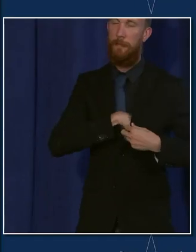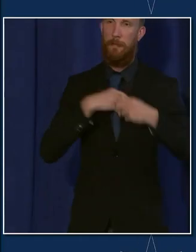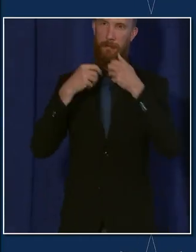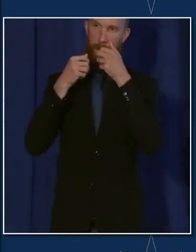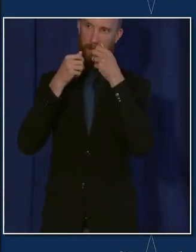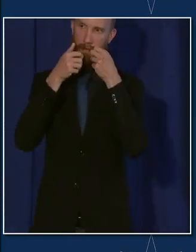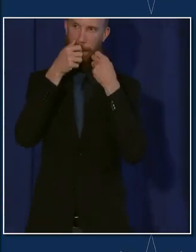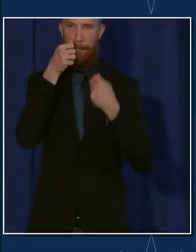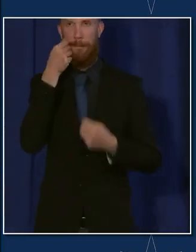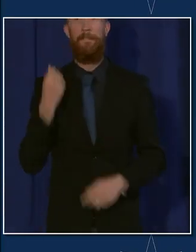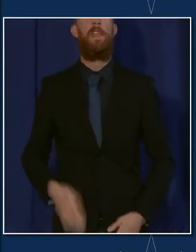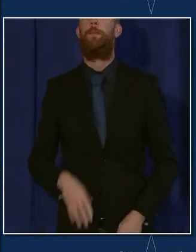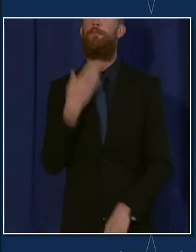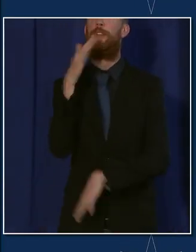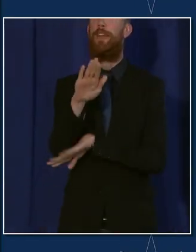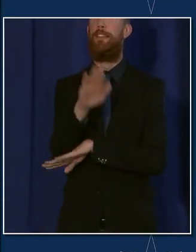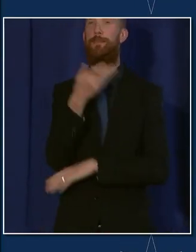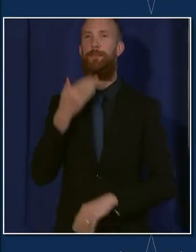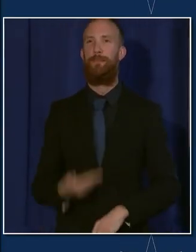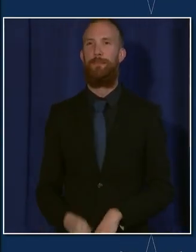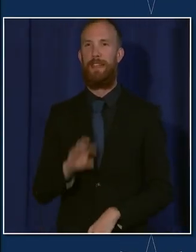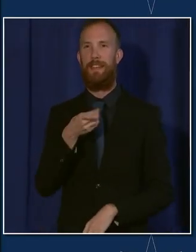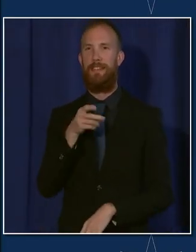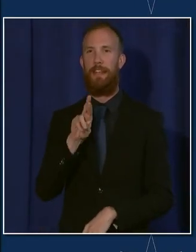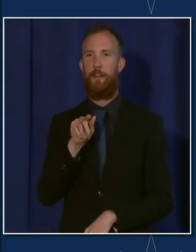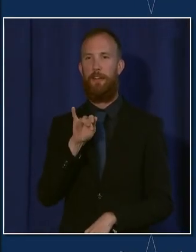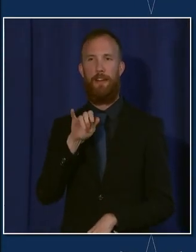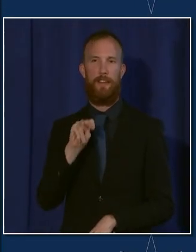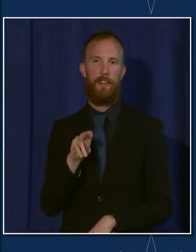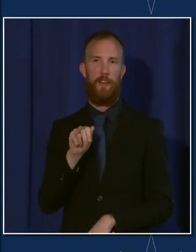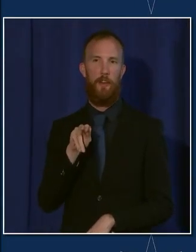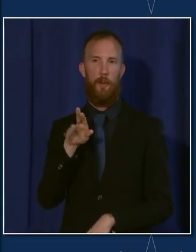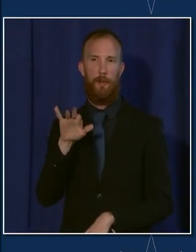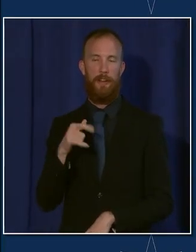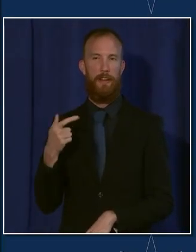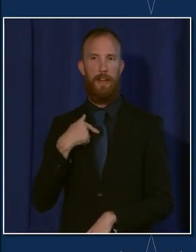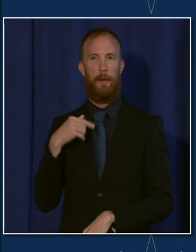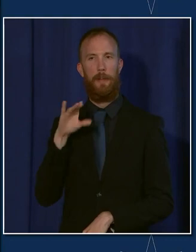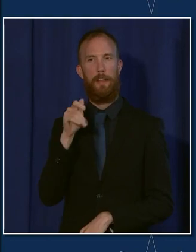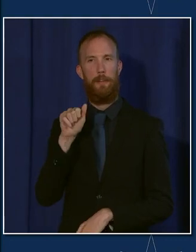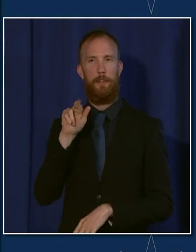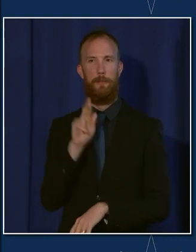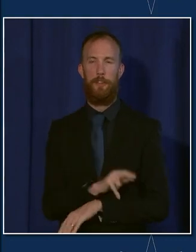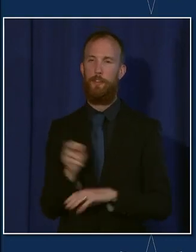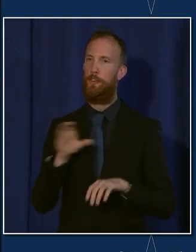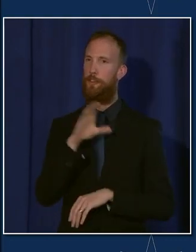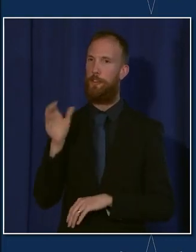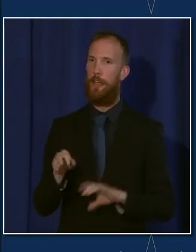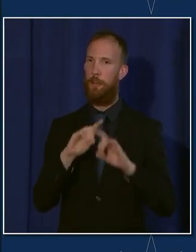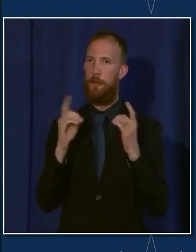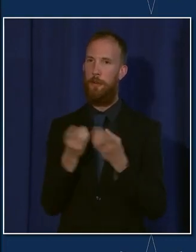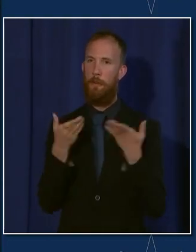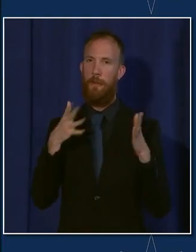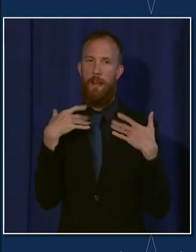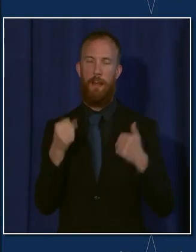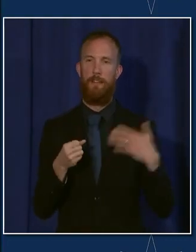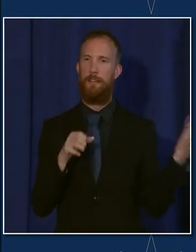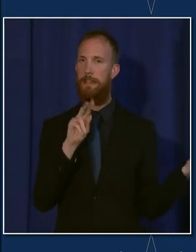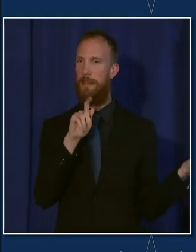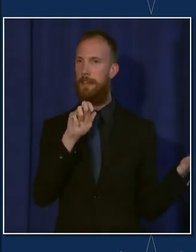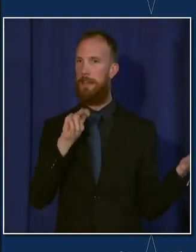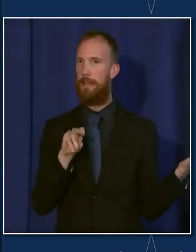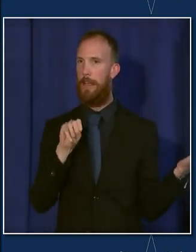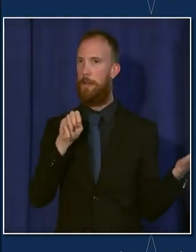Good afternoon. I'm Dr. Allison Arwoody, Commissioner at the Chicago Department of Public Health, and I'm joined today by Ken Meyer, the Acting